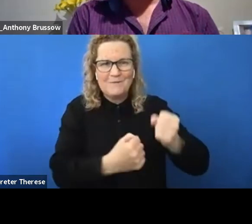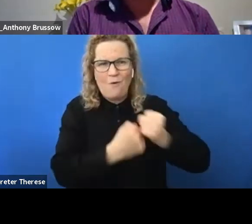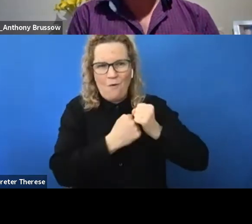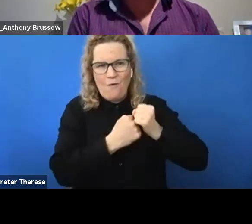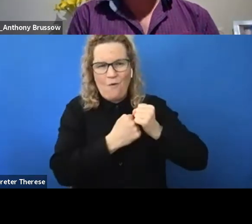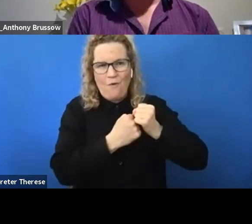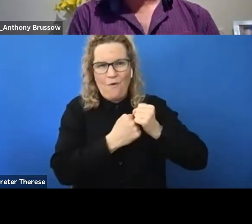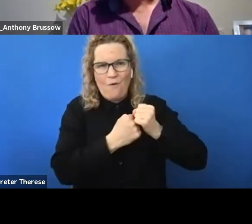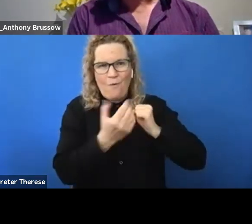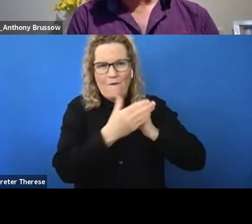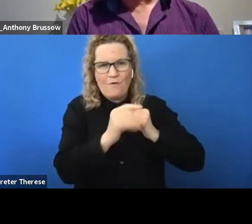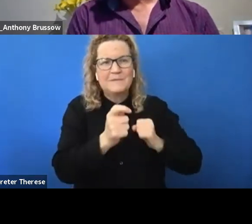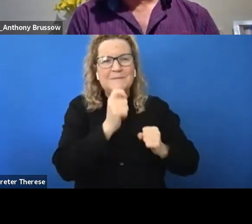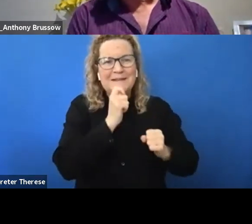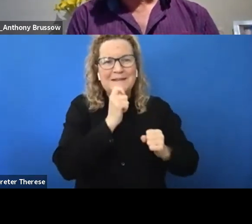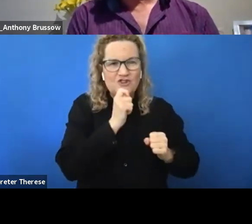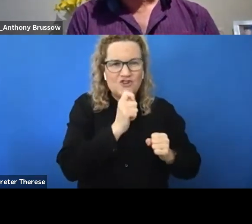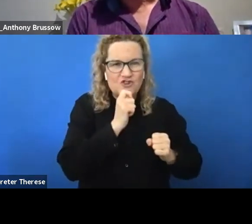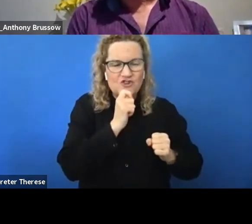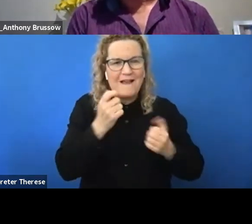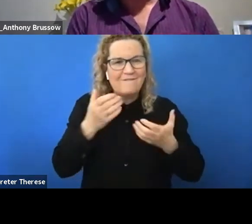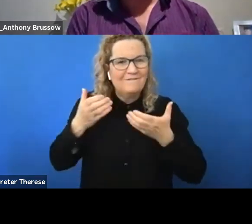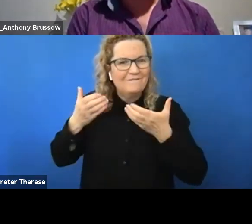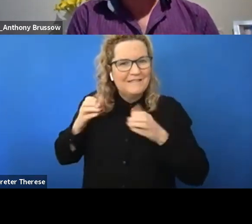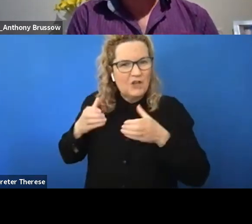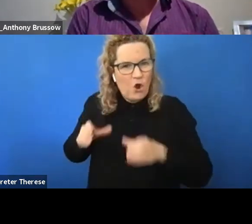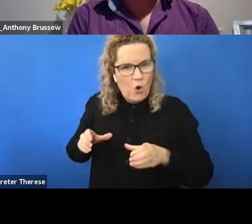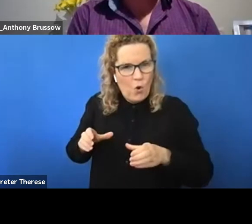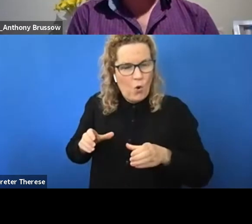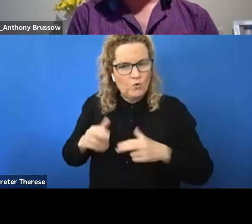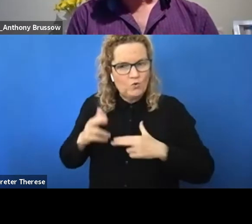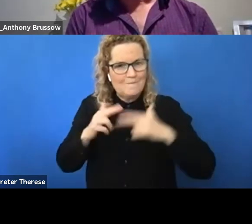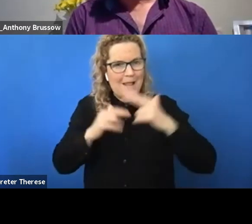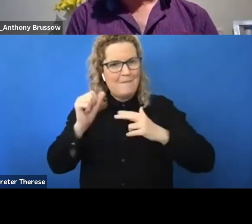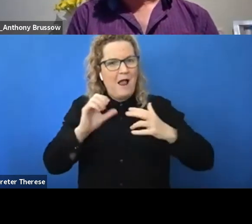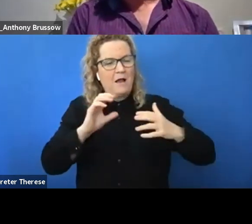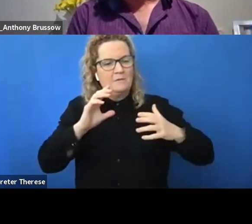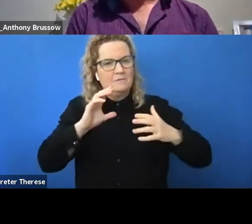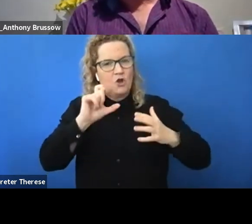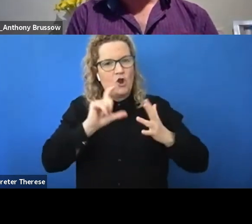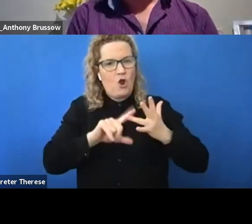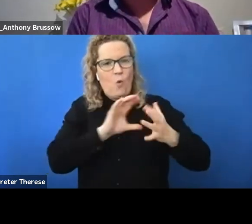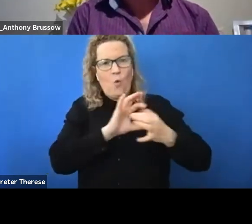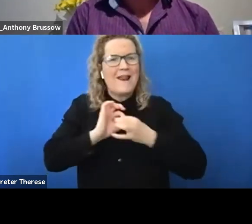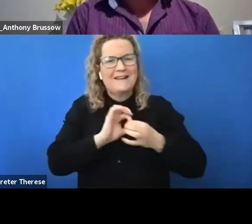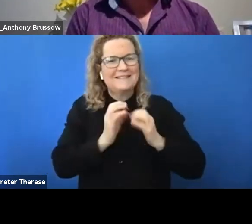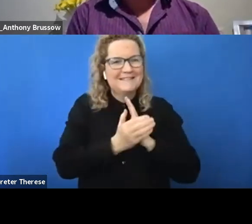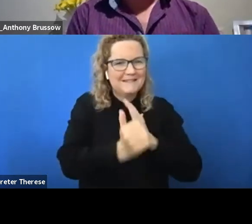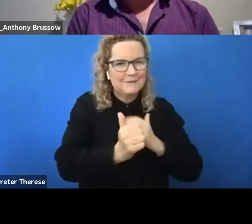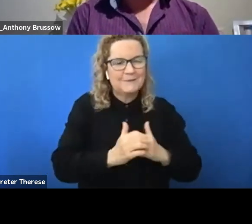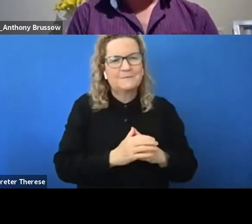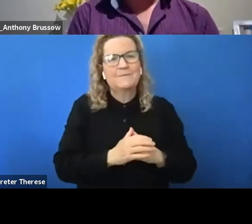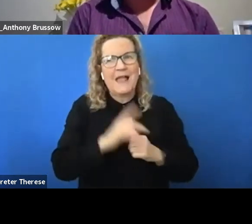speech therapy and physiotherapy, just to build up my coordination skills and just to able to do